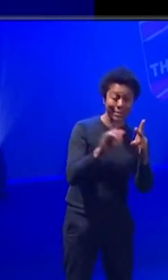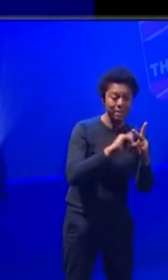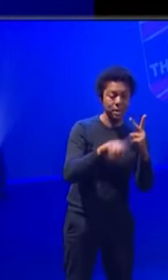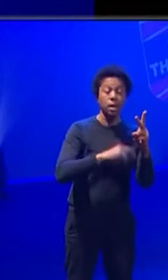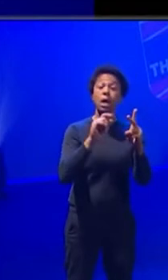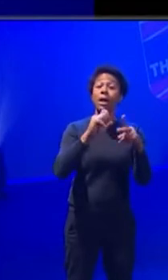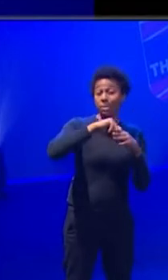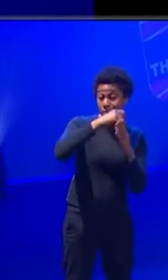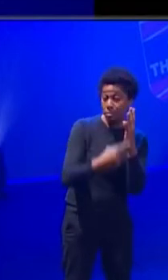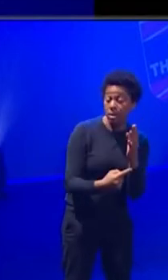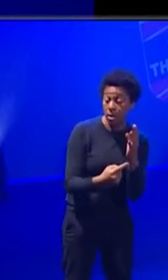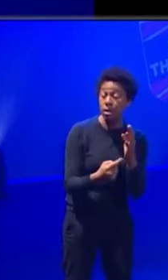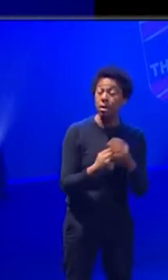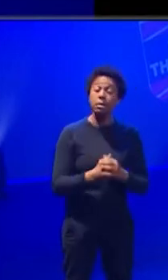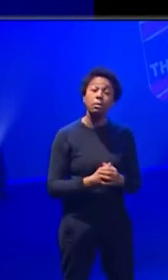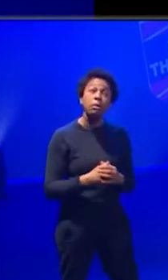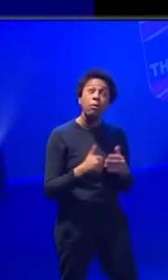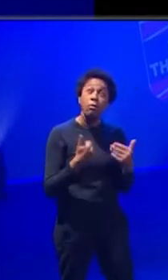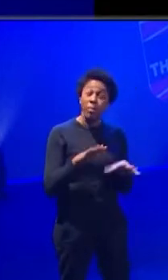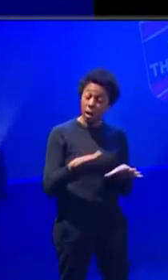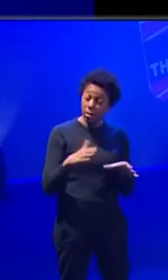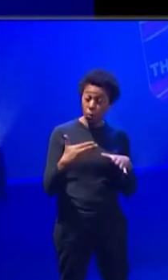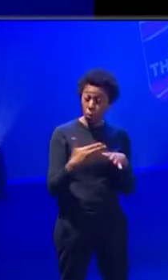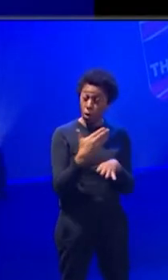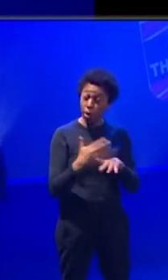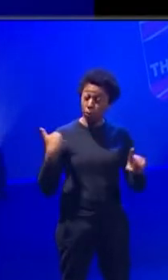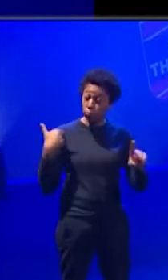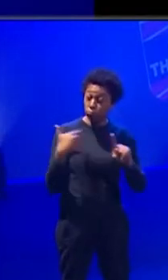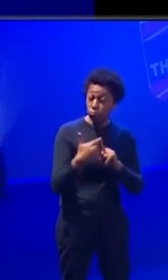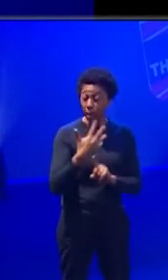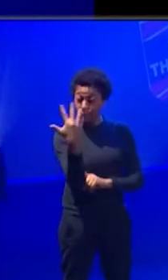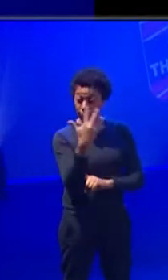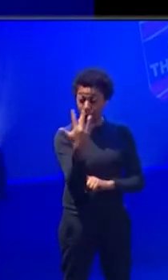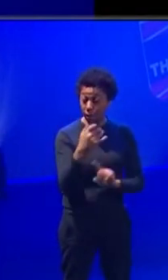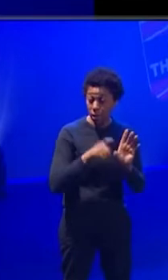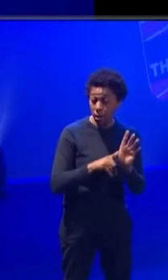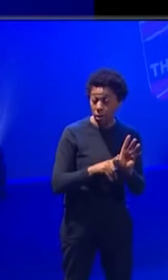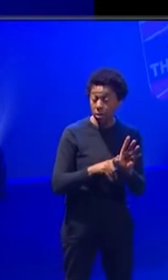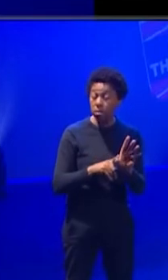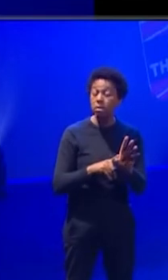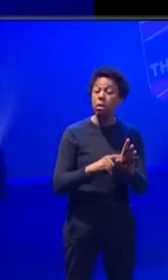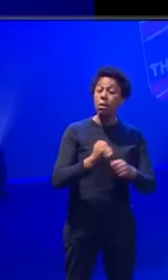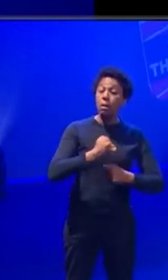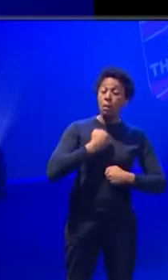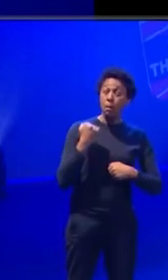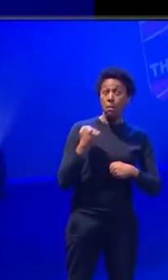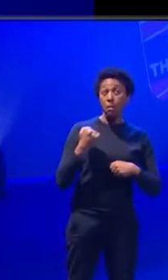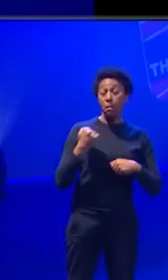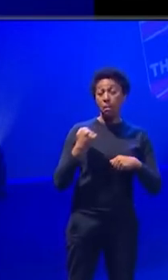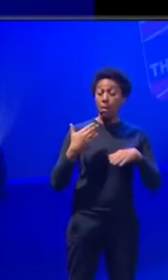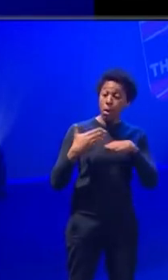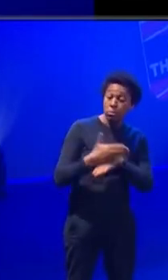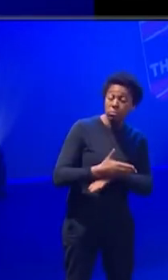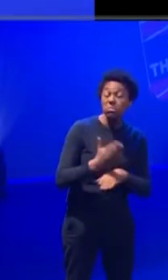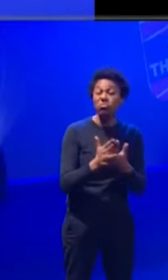I've been a lighting designer for over 15 years and part of my journey was to start up StageSight because of my